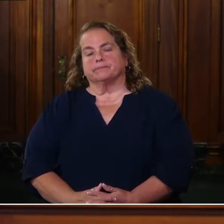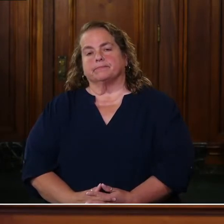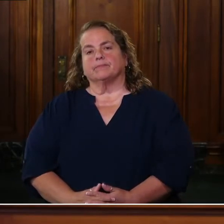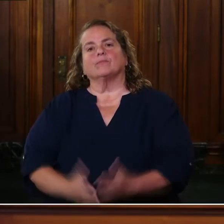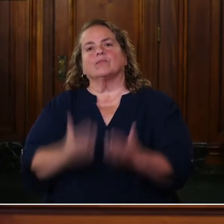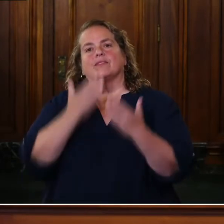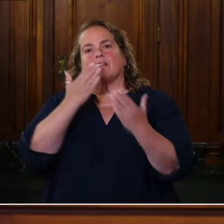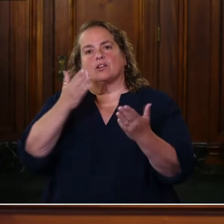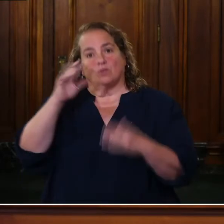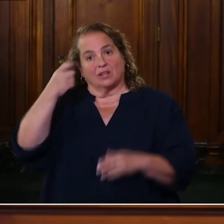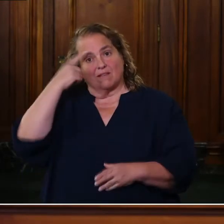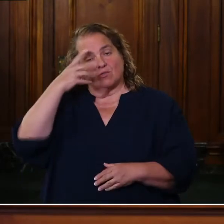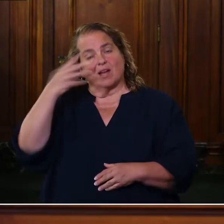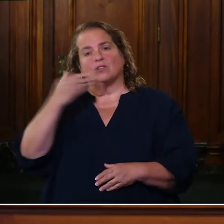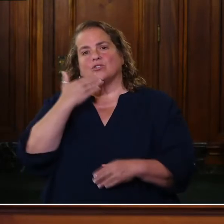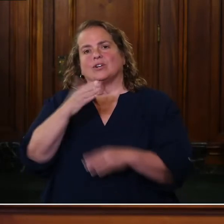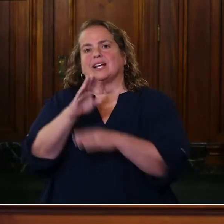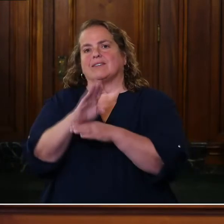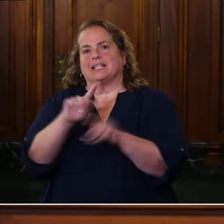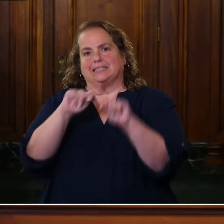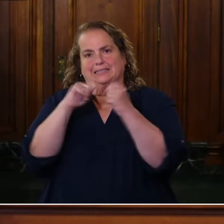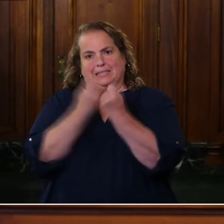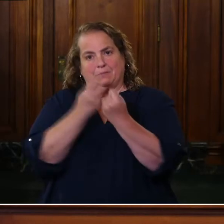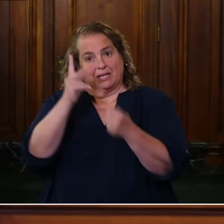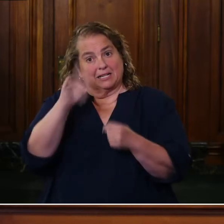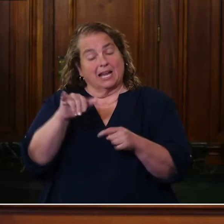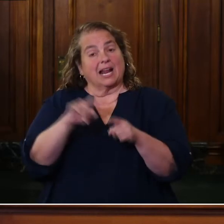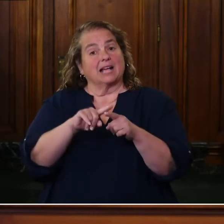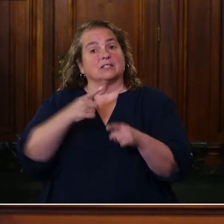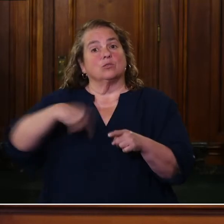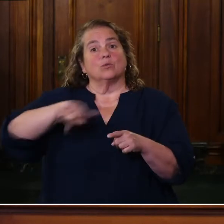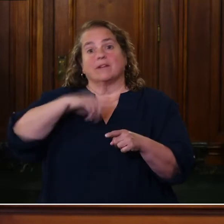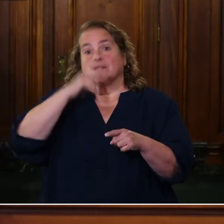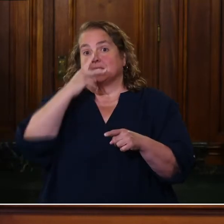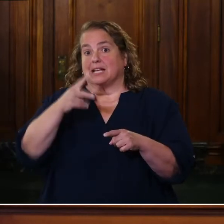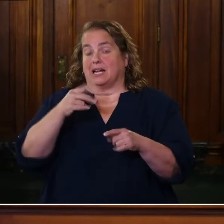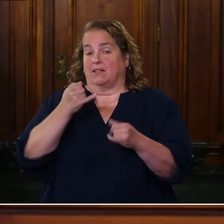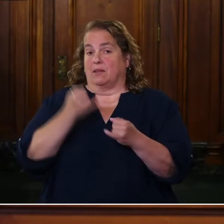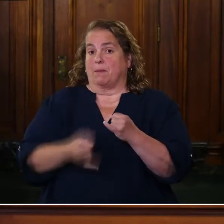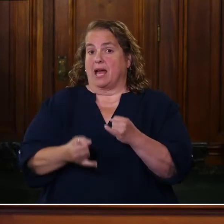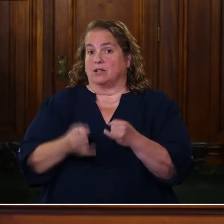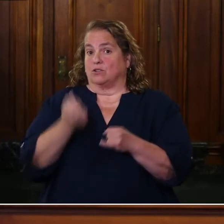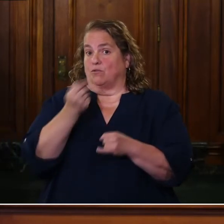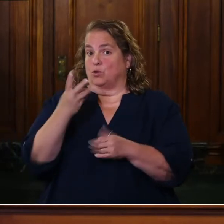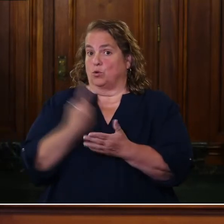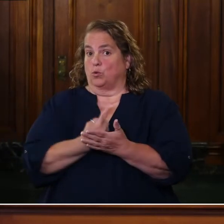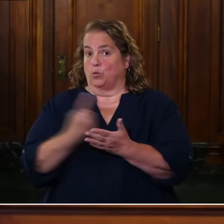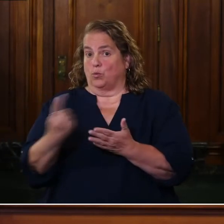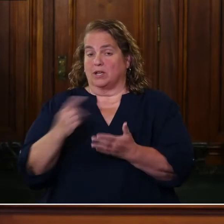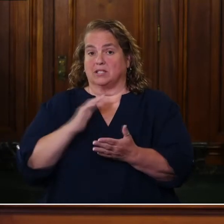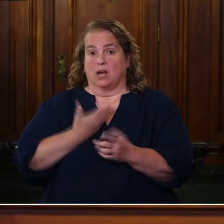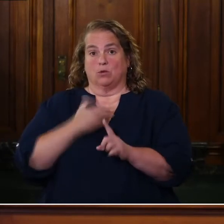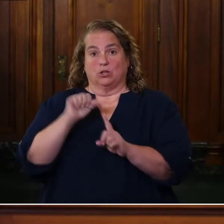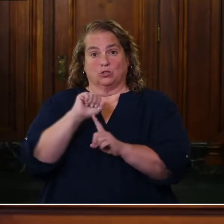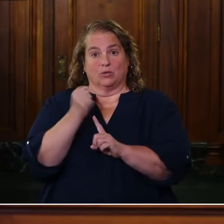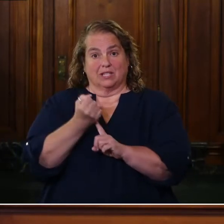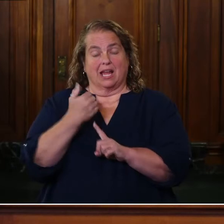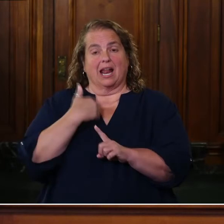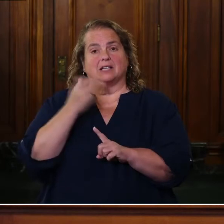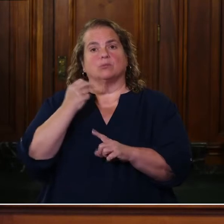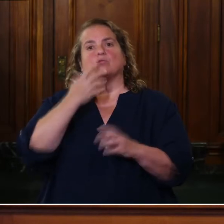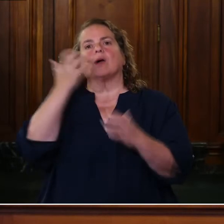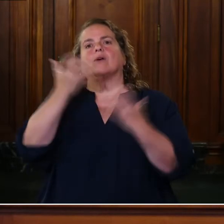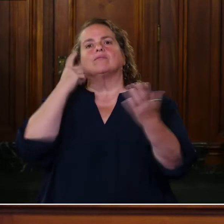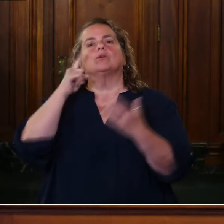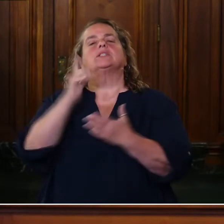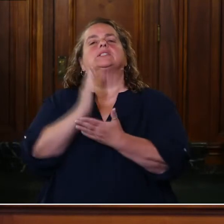Thank you, Governor, and good evening, Team Kentucky. As we have seen over the past few weeks, our society has been crying out